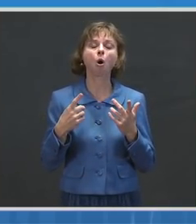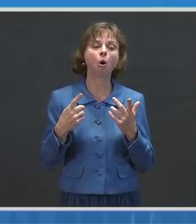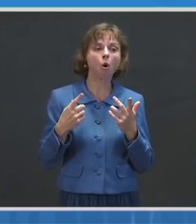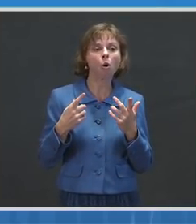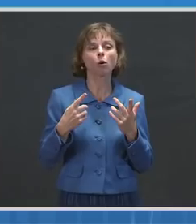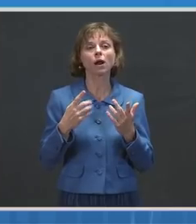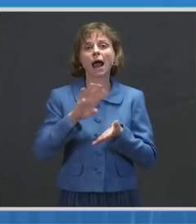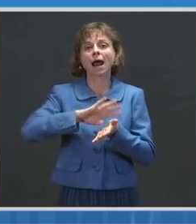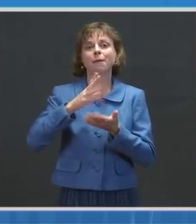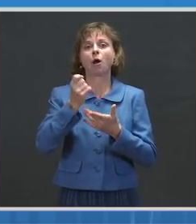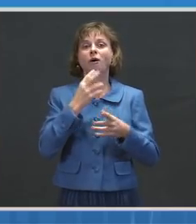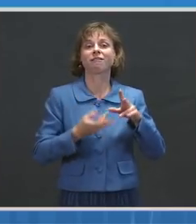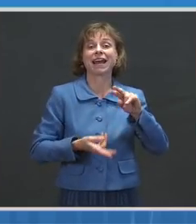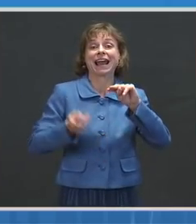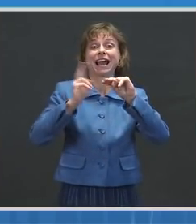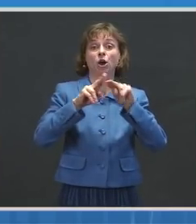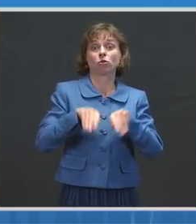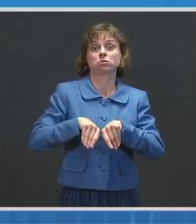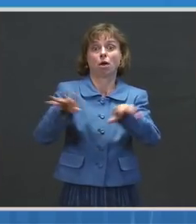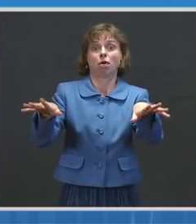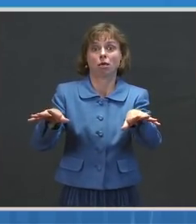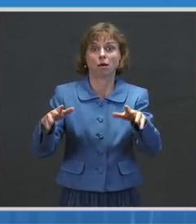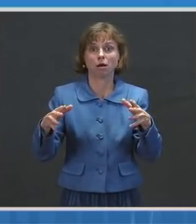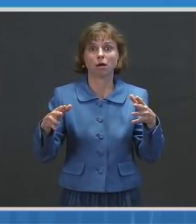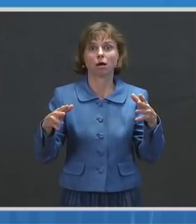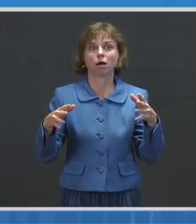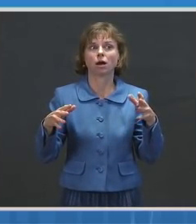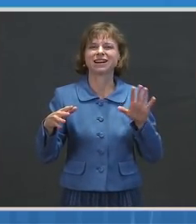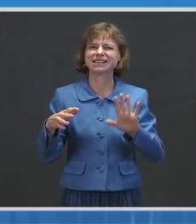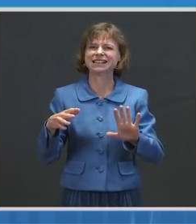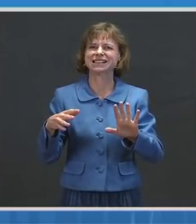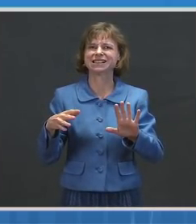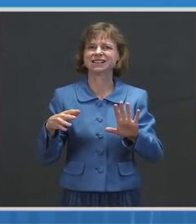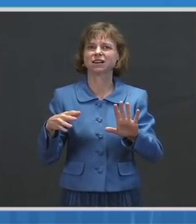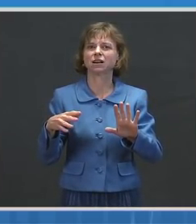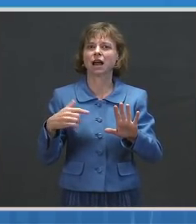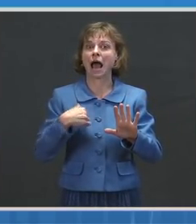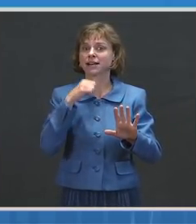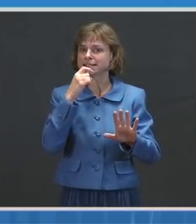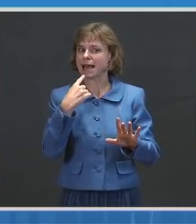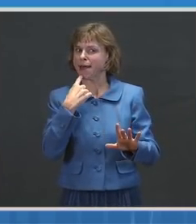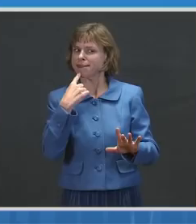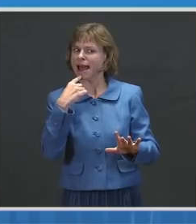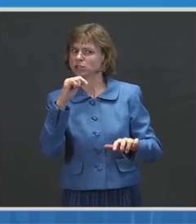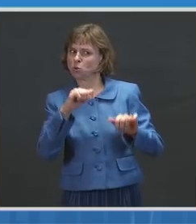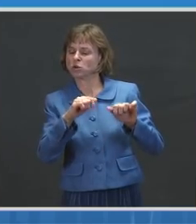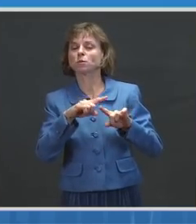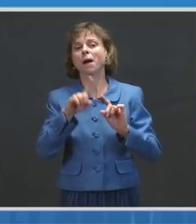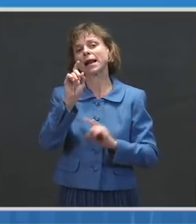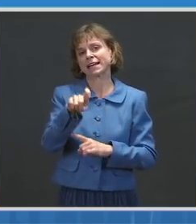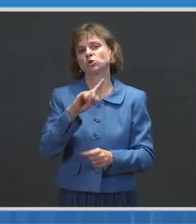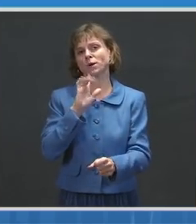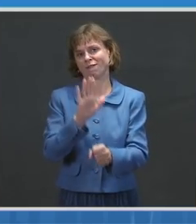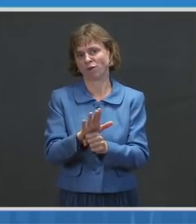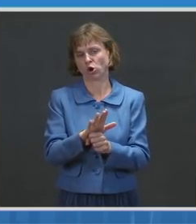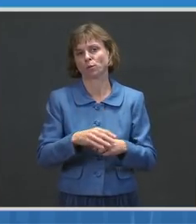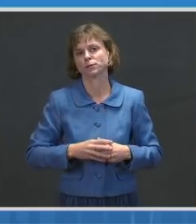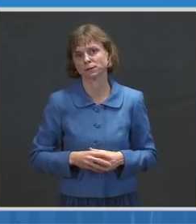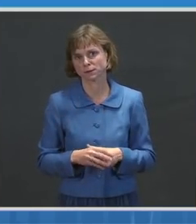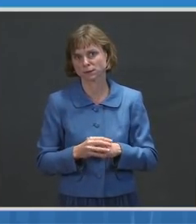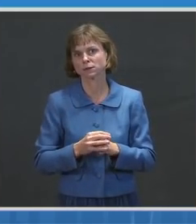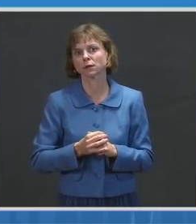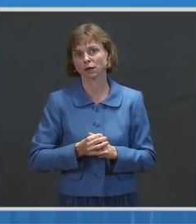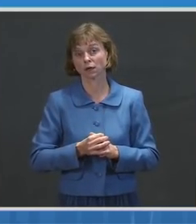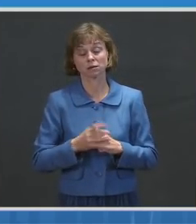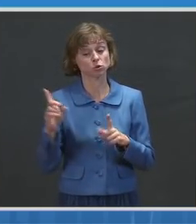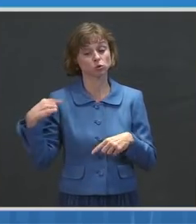that is still, I think, something I wouldn't say that's questionable, but I think that needs to be confirmed. But thus far, no